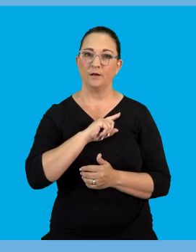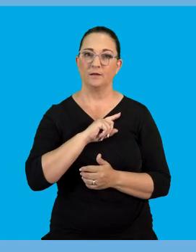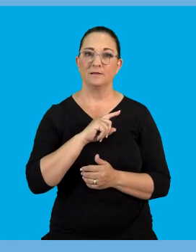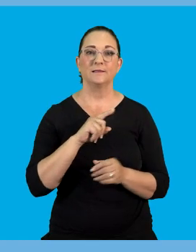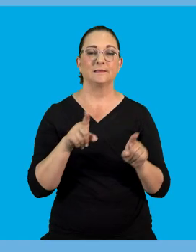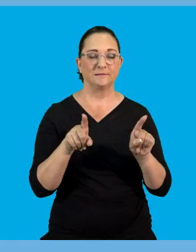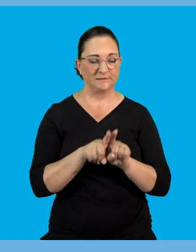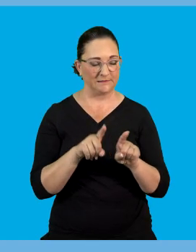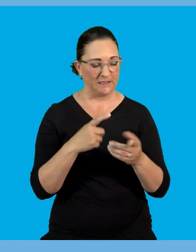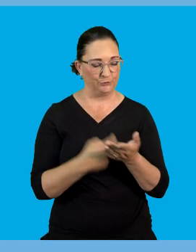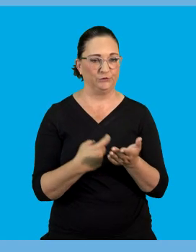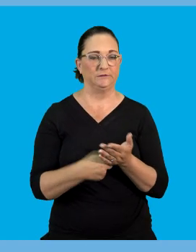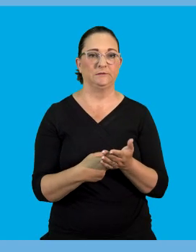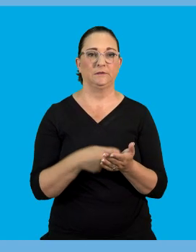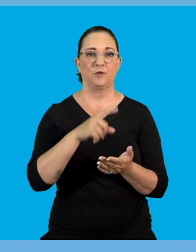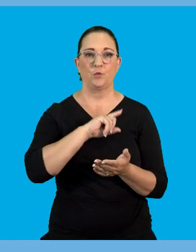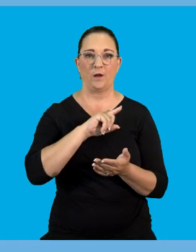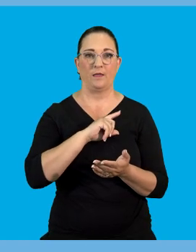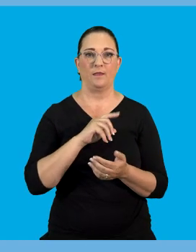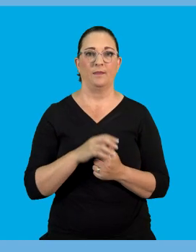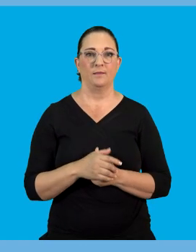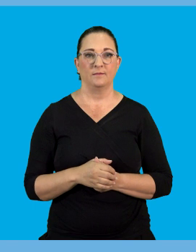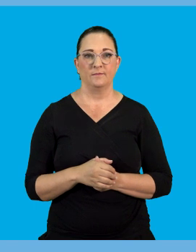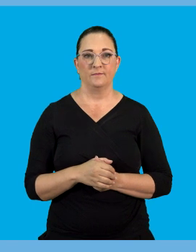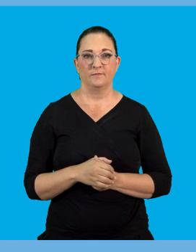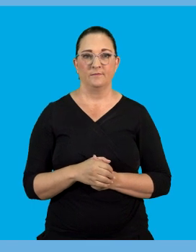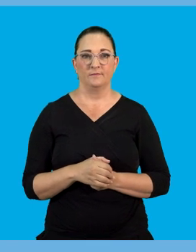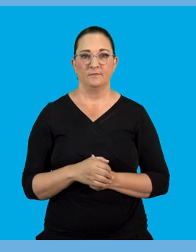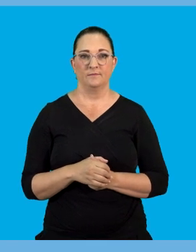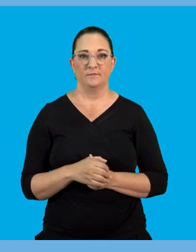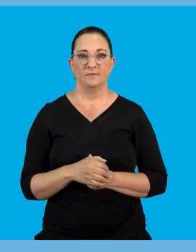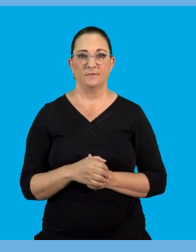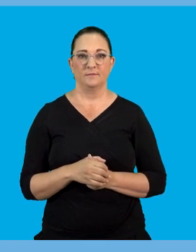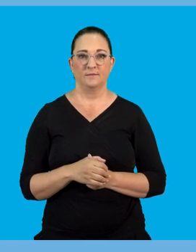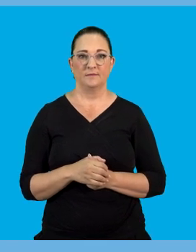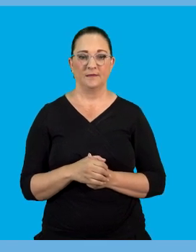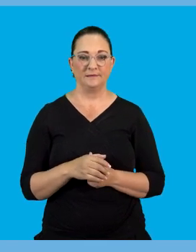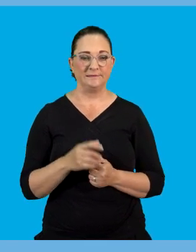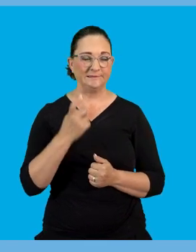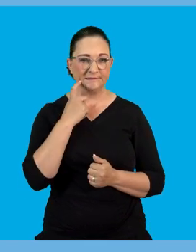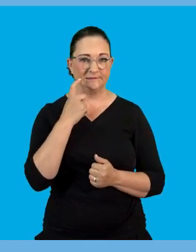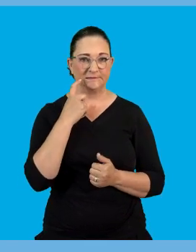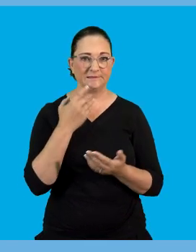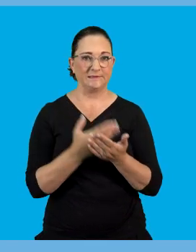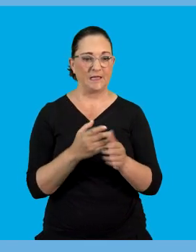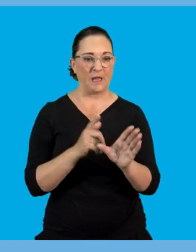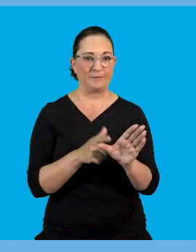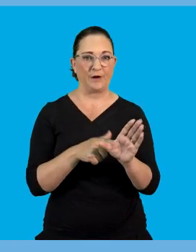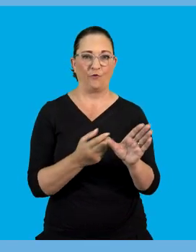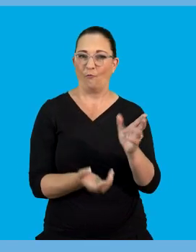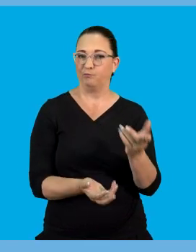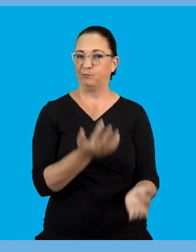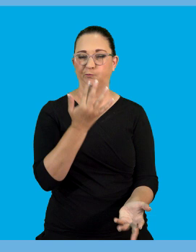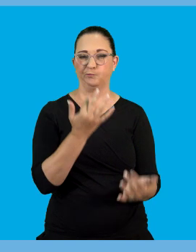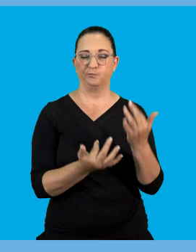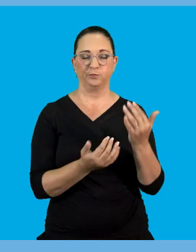because of this particular reason here. here. That the flammable materials they can catch on the they